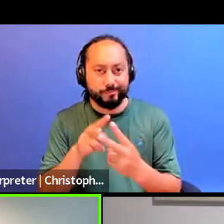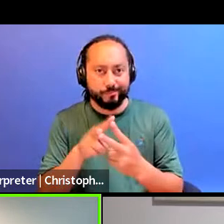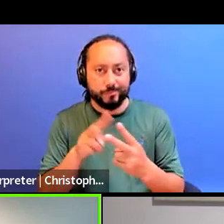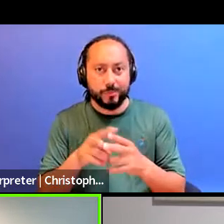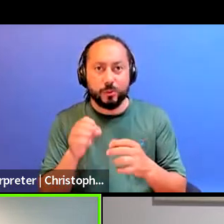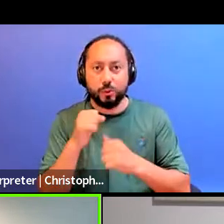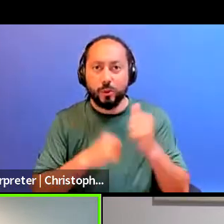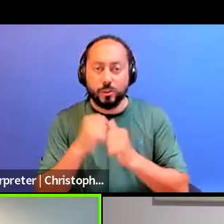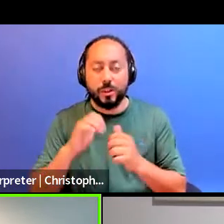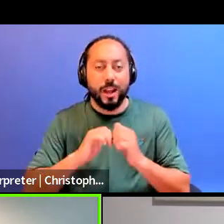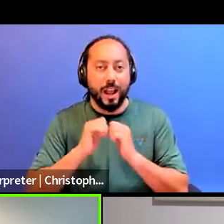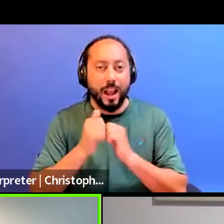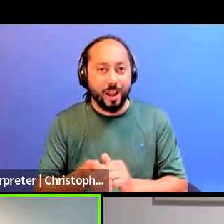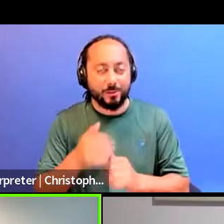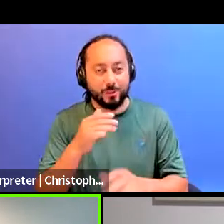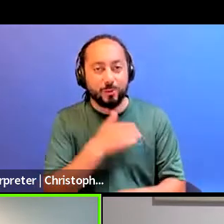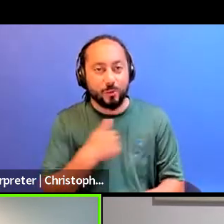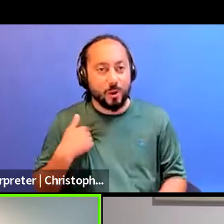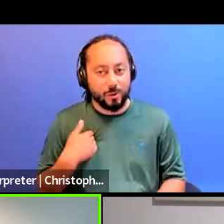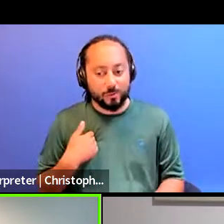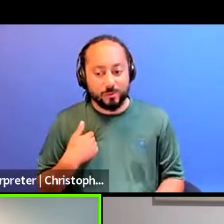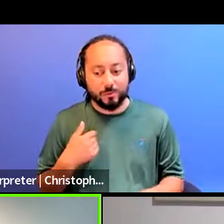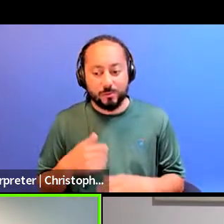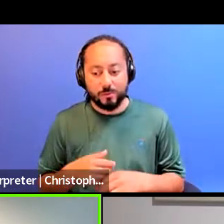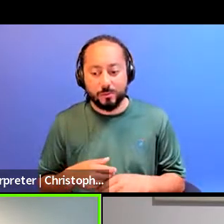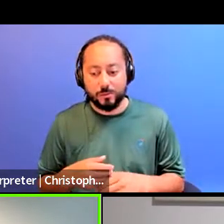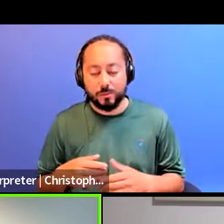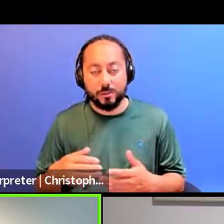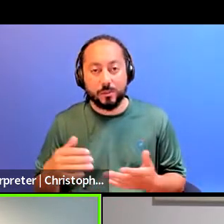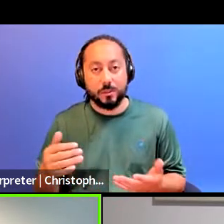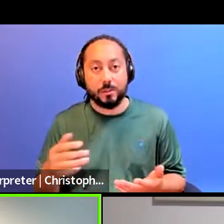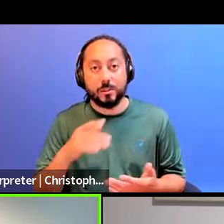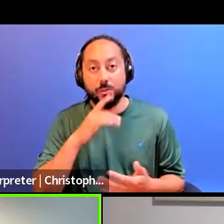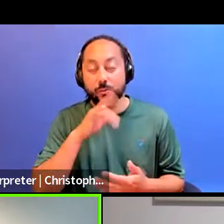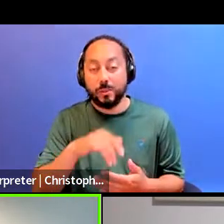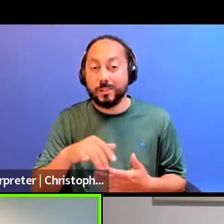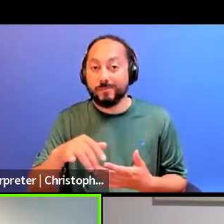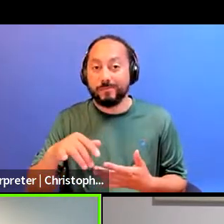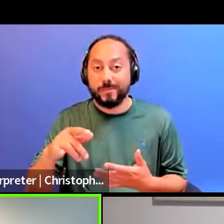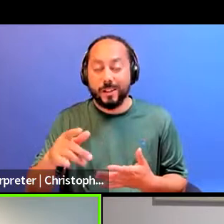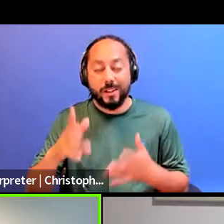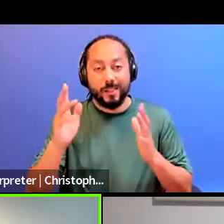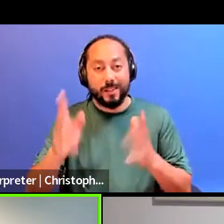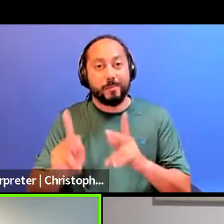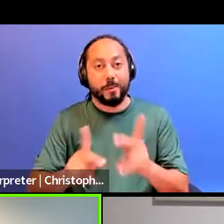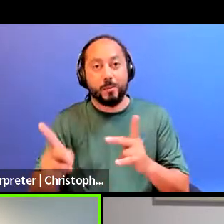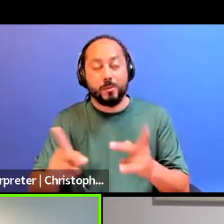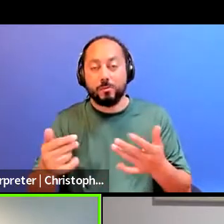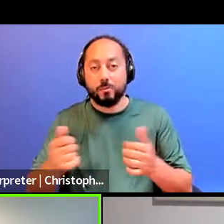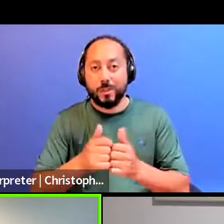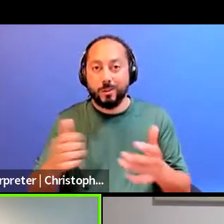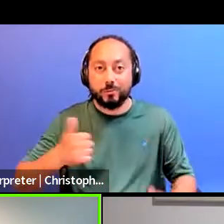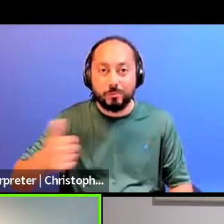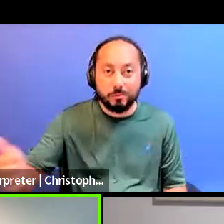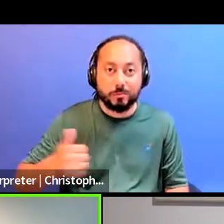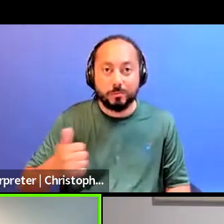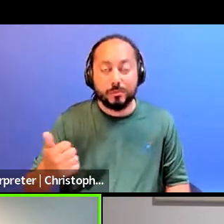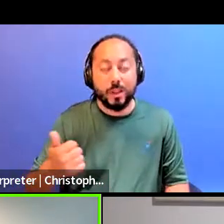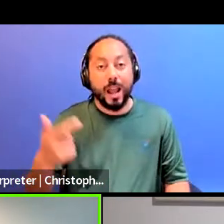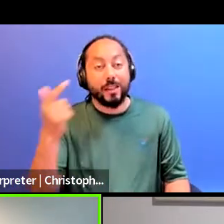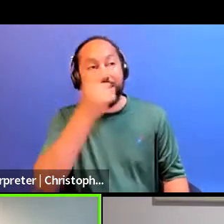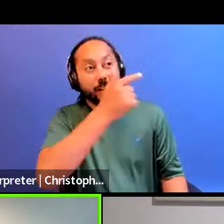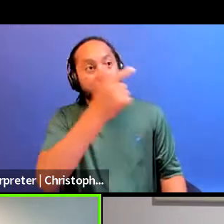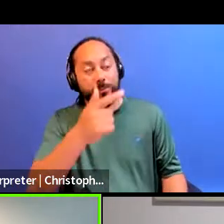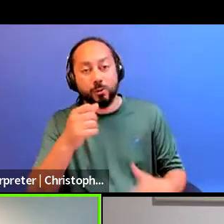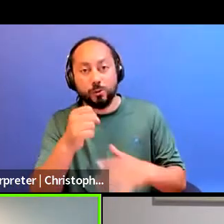leave people who don't have access to housing, to transport, to getting around, literally abandoned by state structures, people